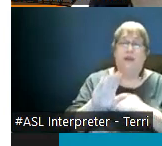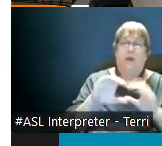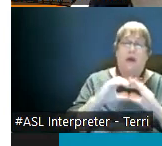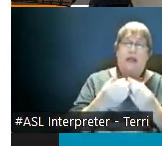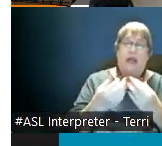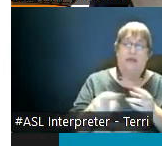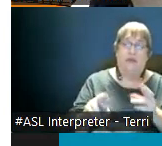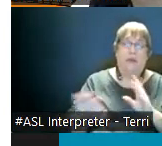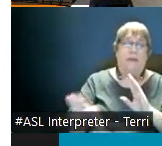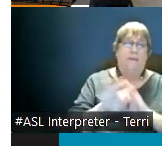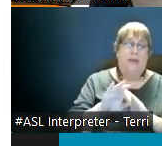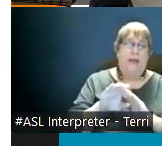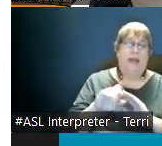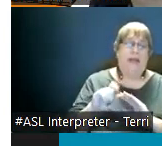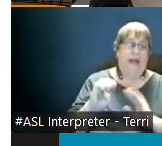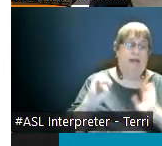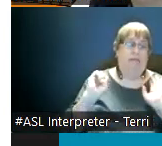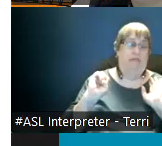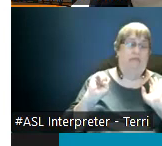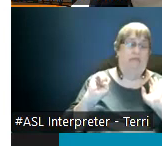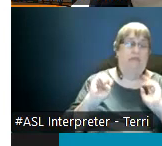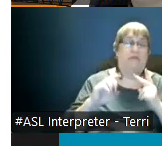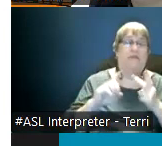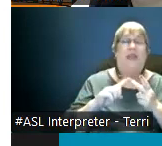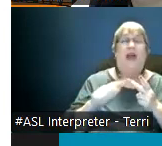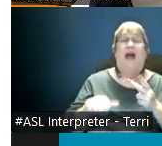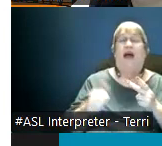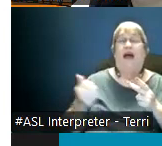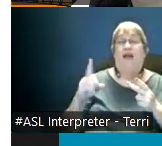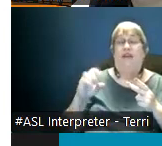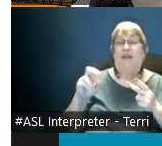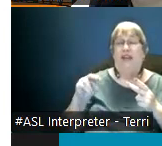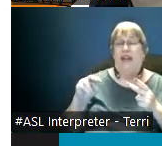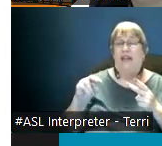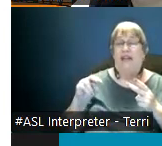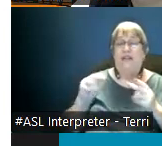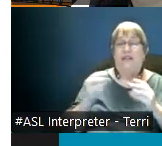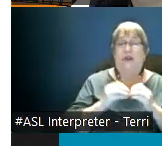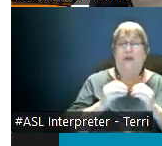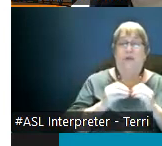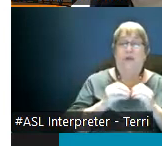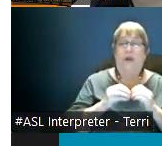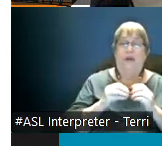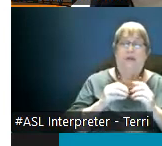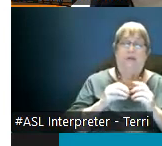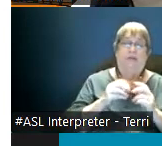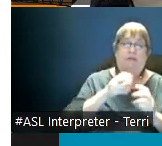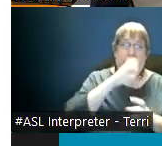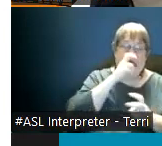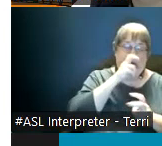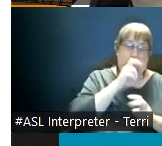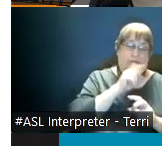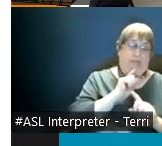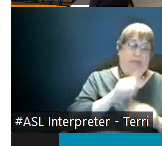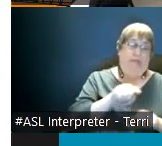date and be very clear and send me the date um others other deans are much more i'm going to call it prescriptive but um and and how it actually